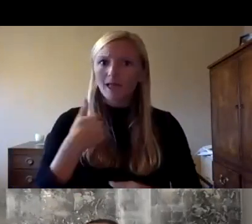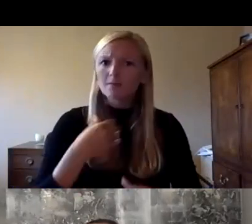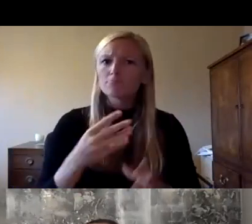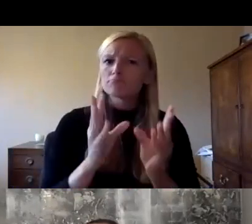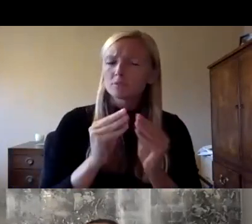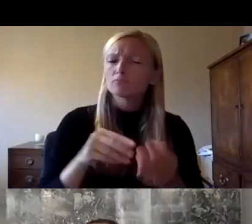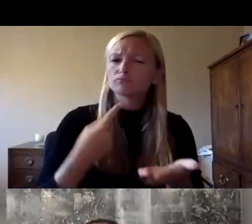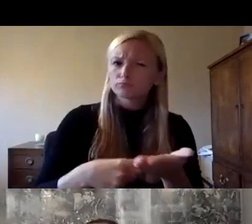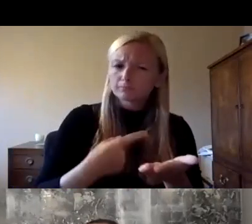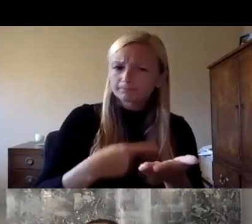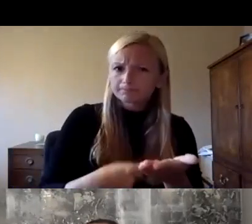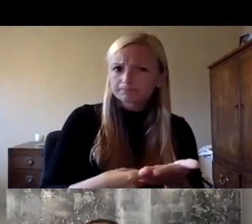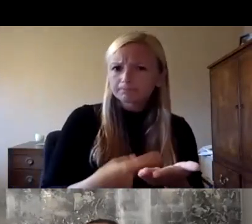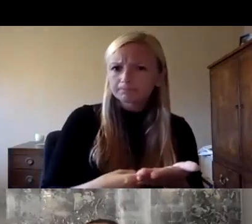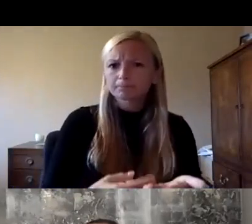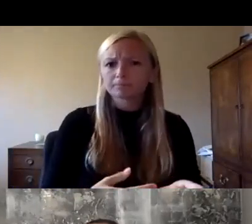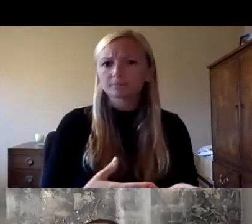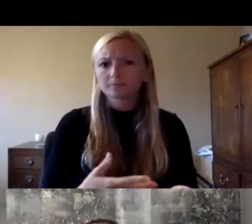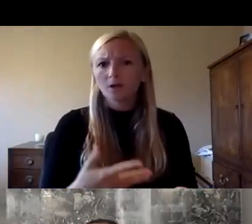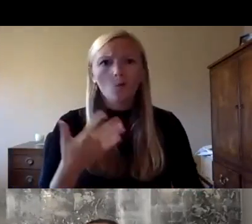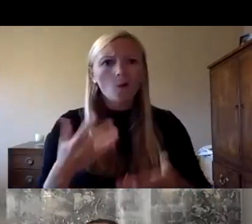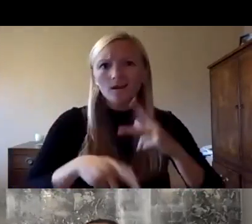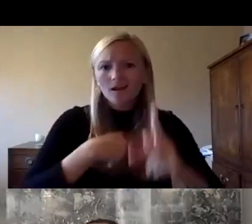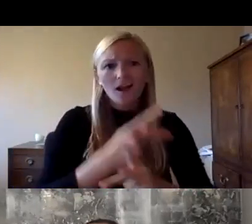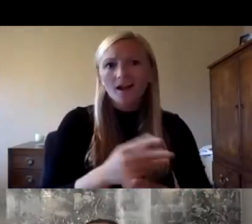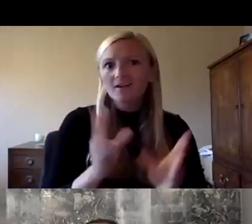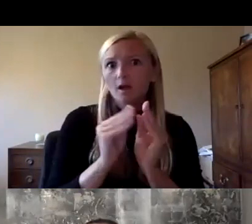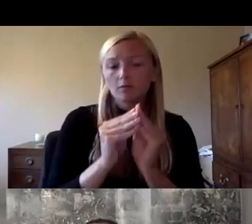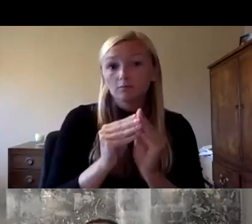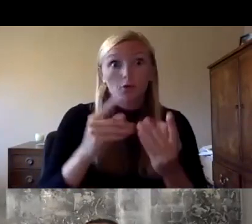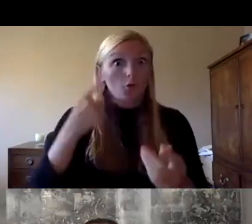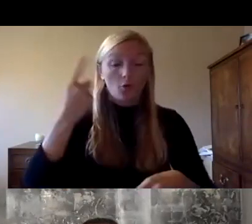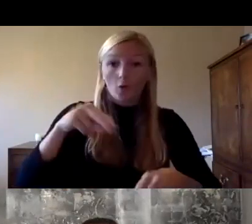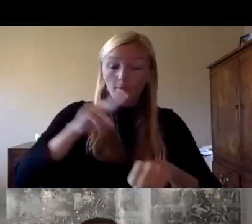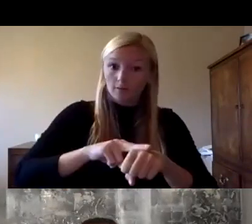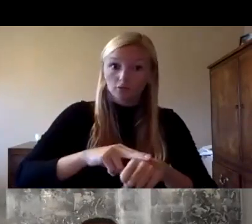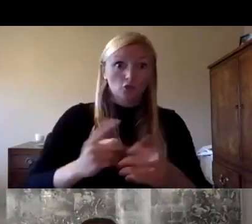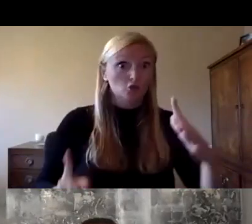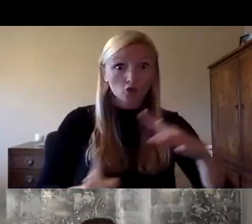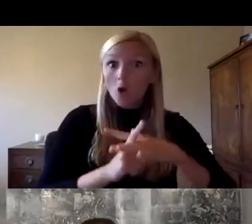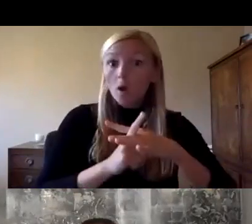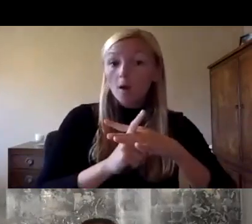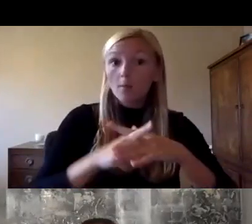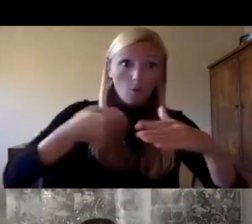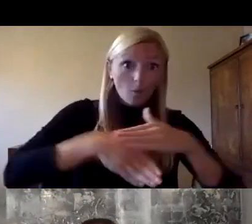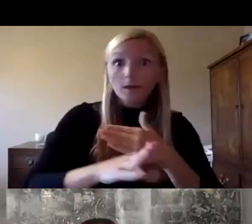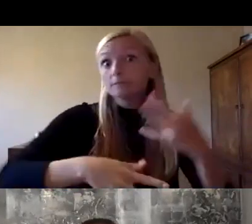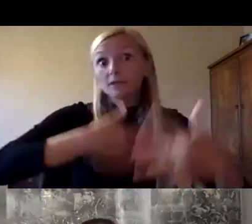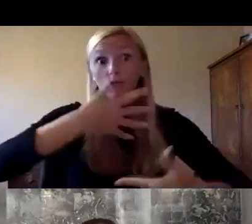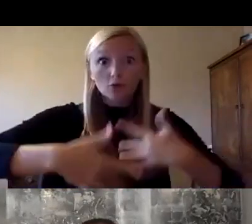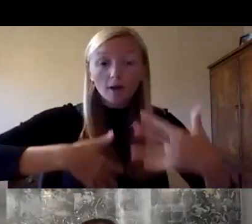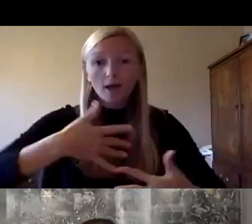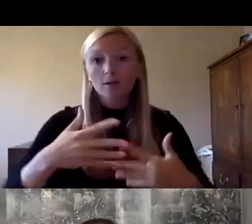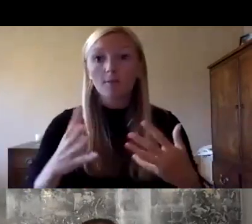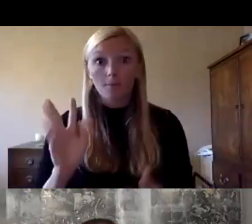we talked about the traditional type of conference where you would come with workshops and we would interact and intermingle but